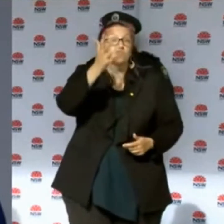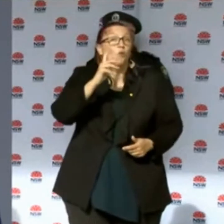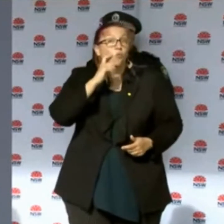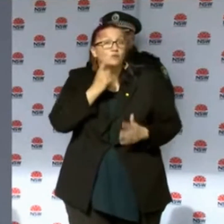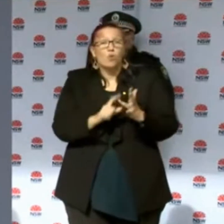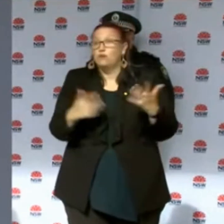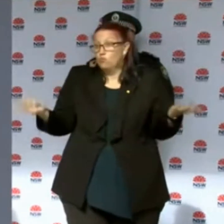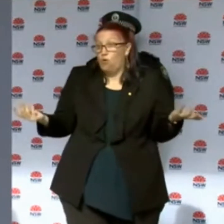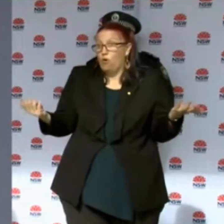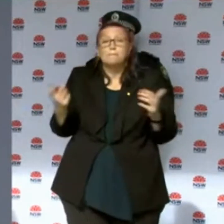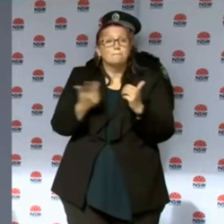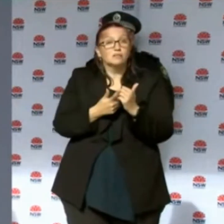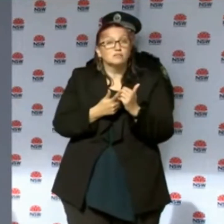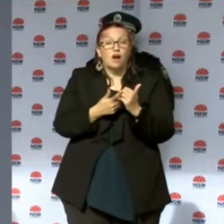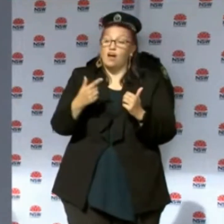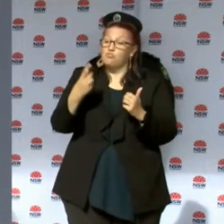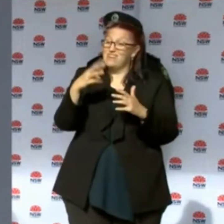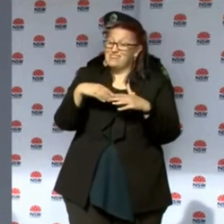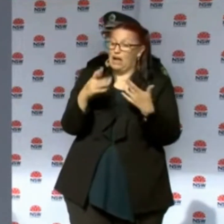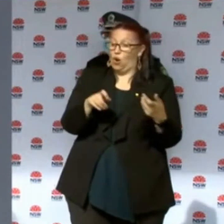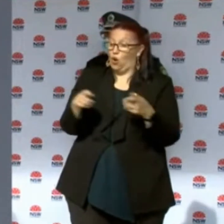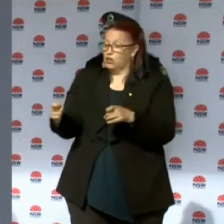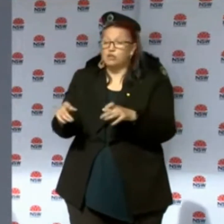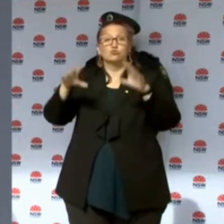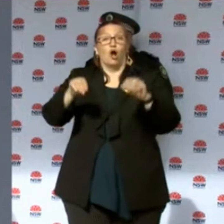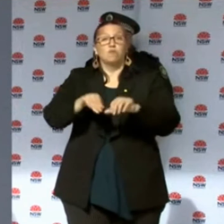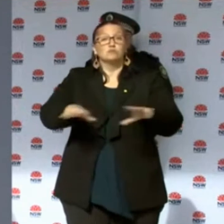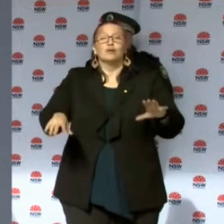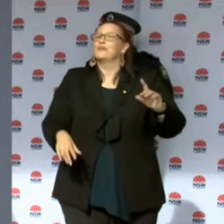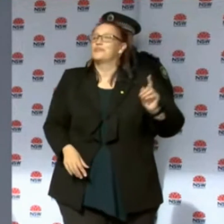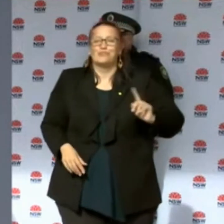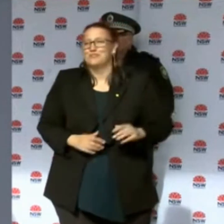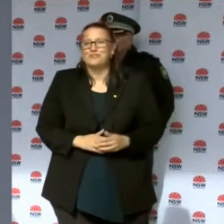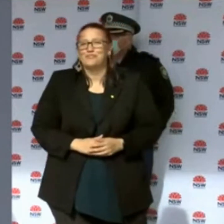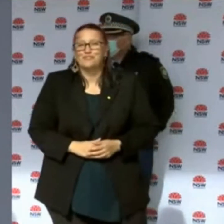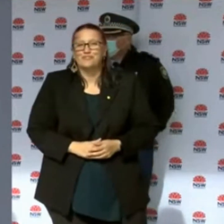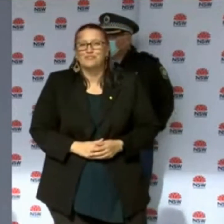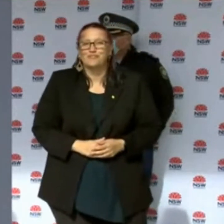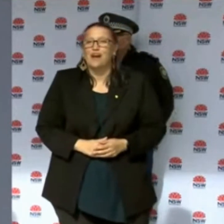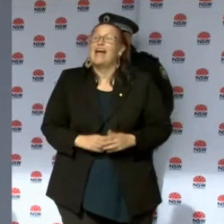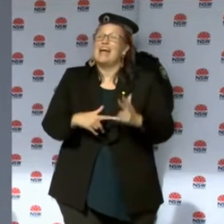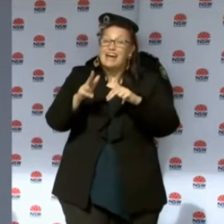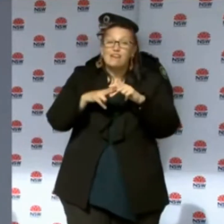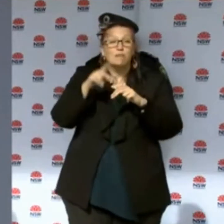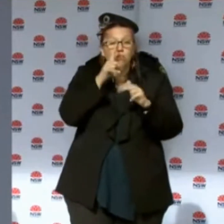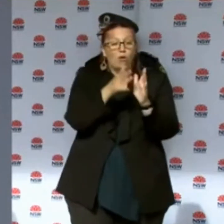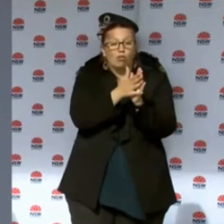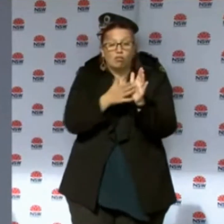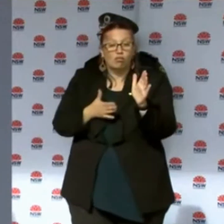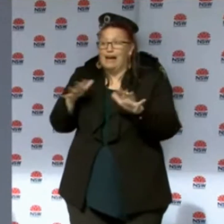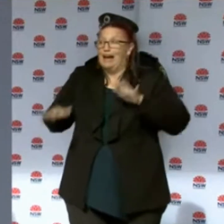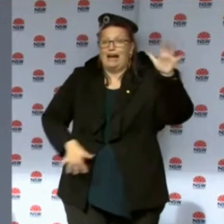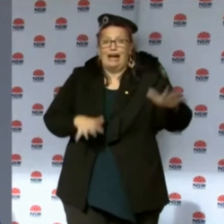not dismissing any situation, but that's the purpose of that strategy. It's to give it to a pause. We're not in that